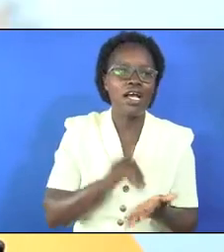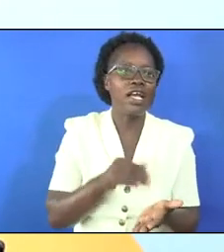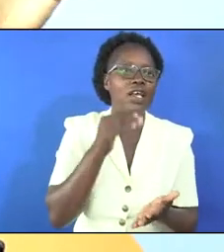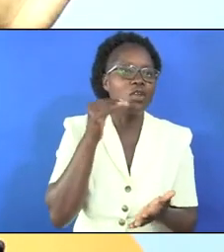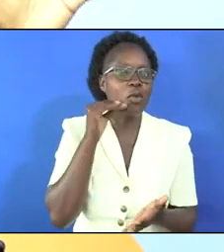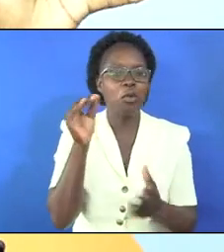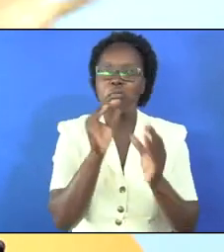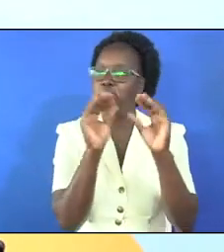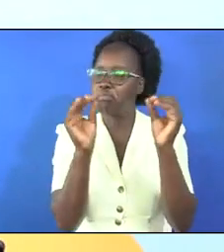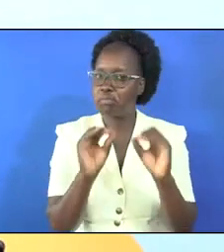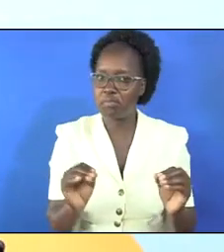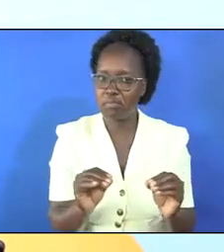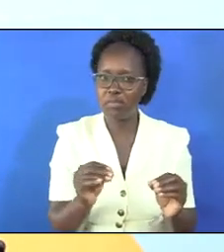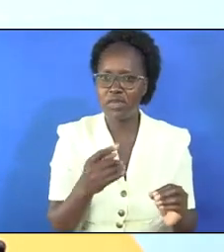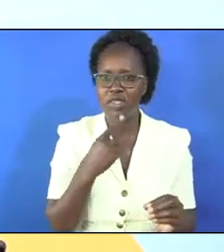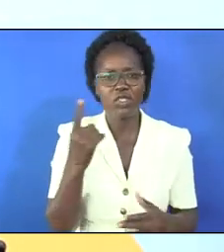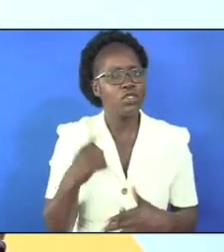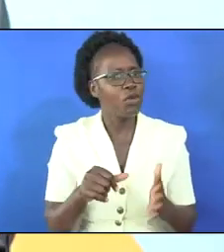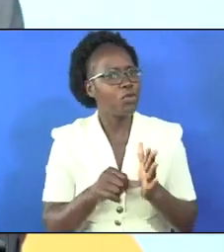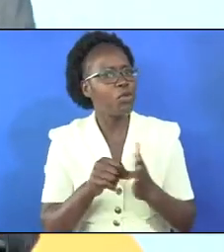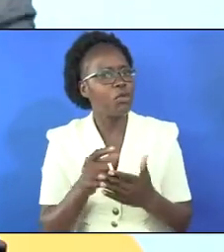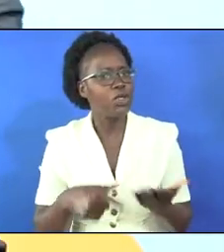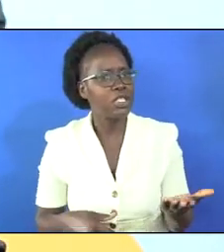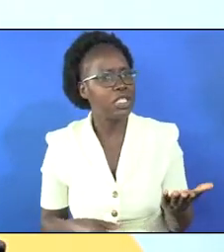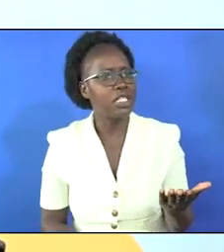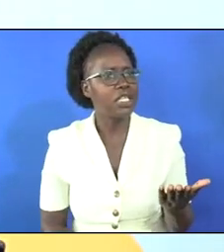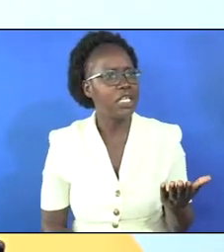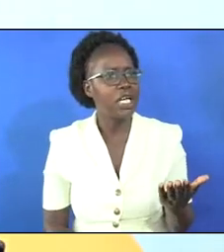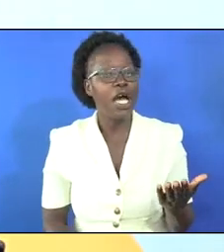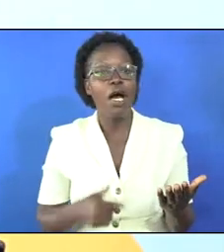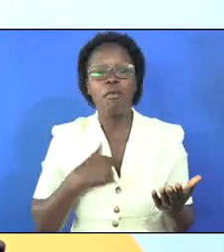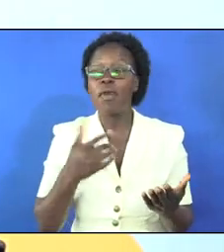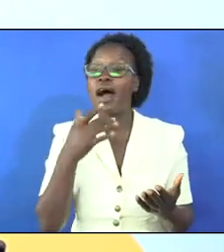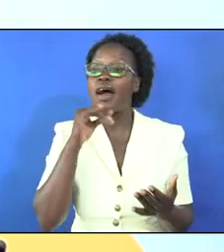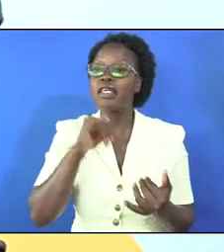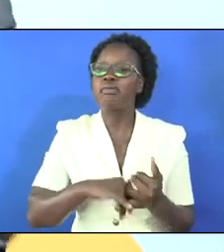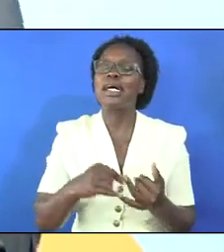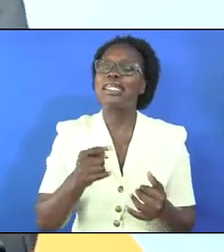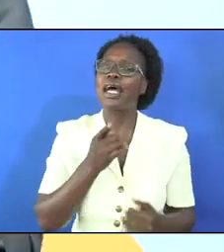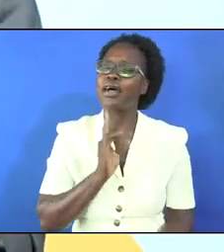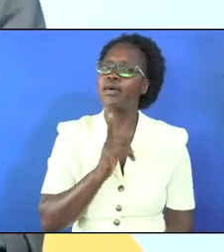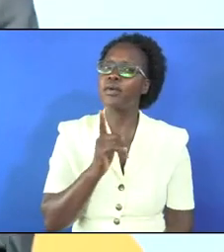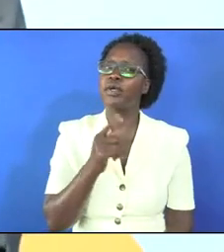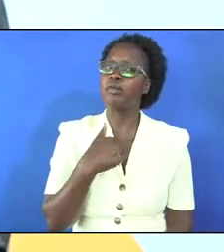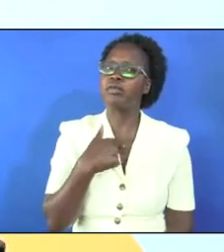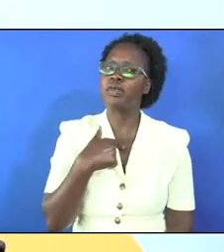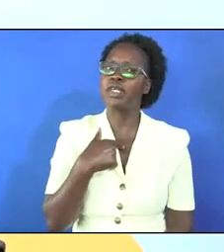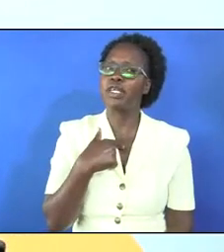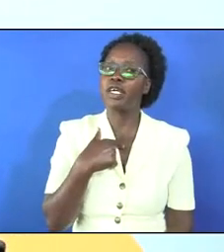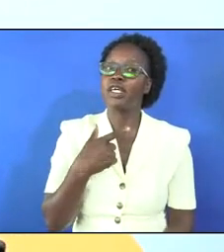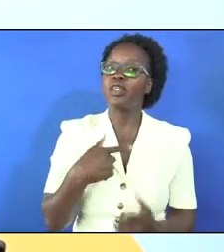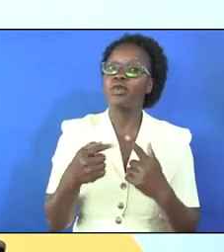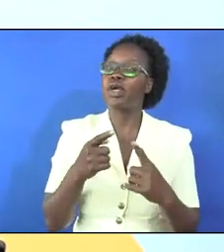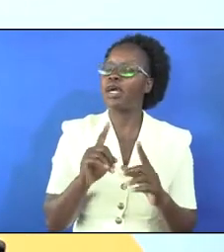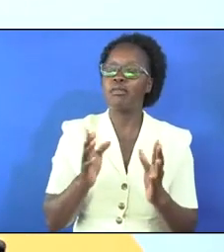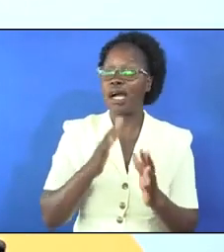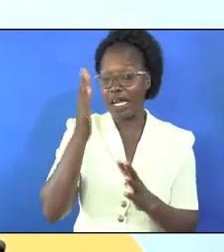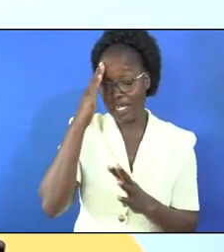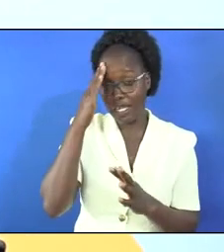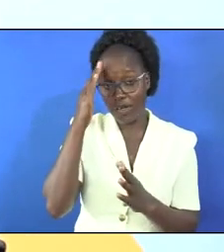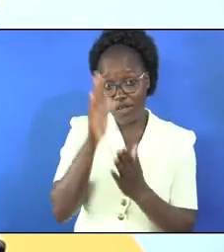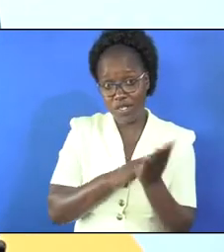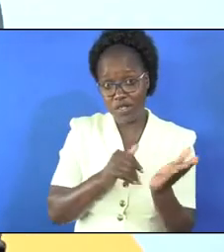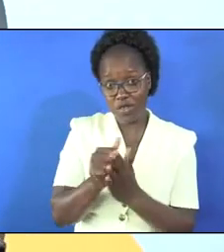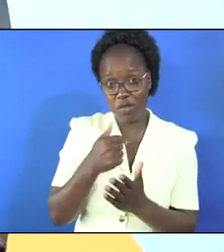that home again then we say so what is the problem that my husband told me not to come and i know him is going to